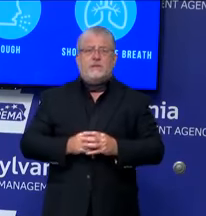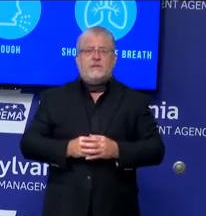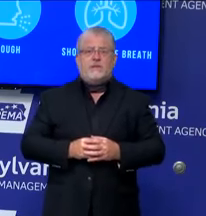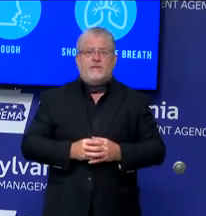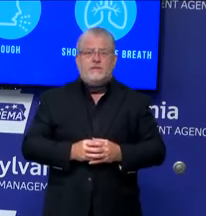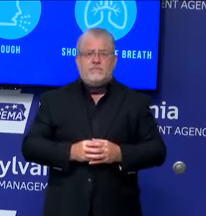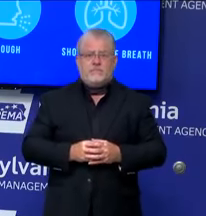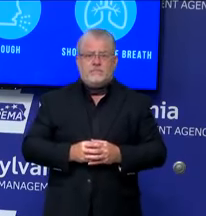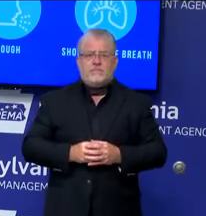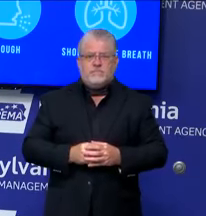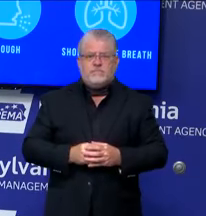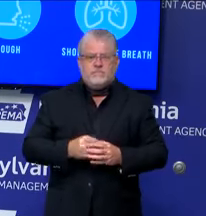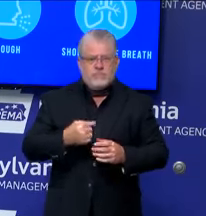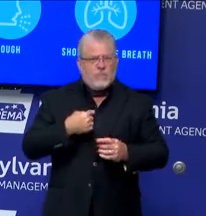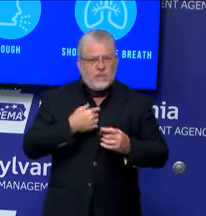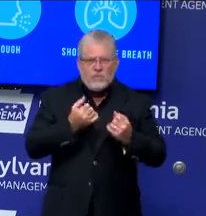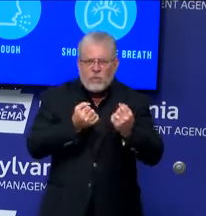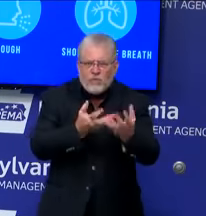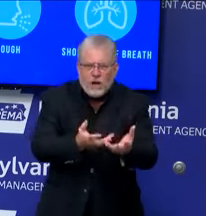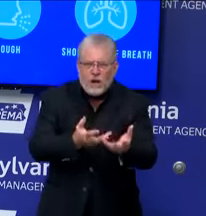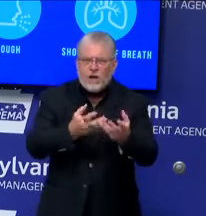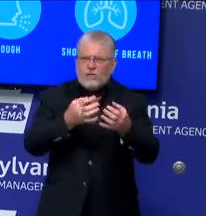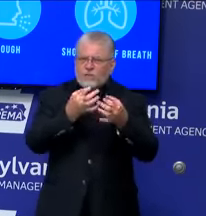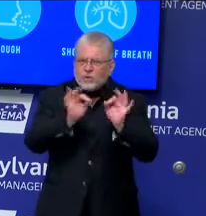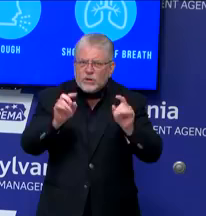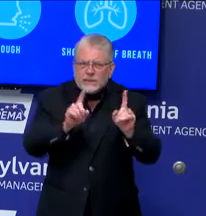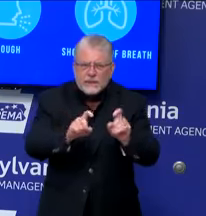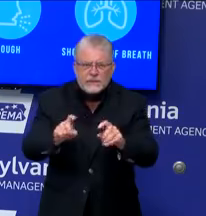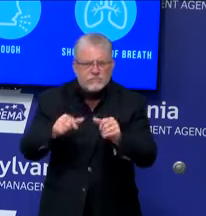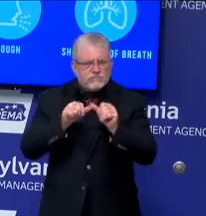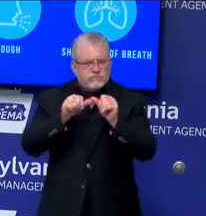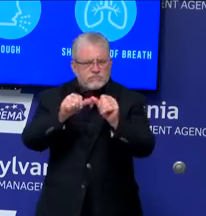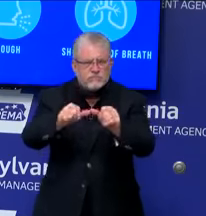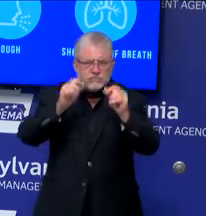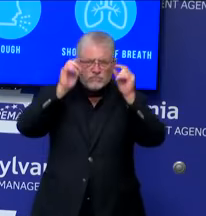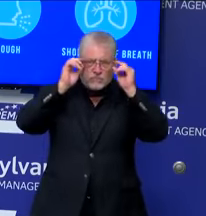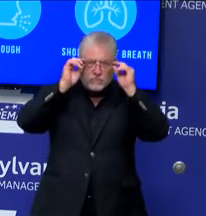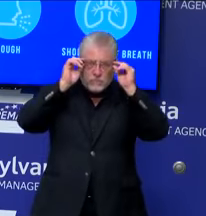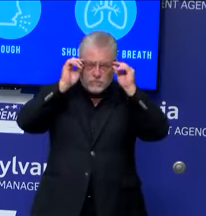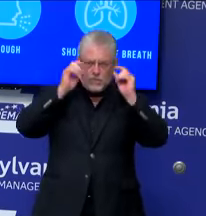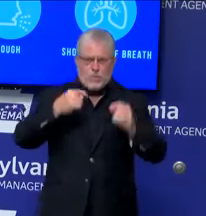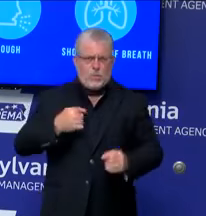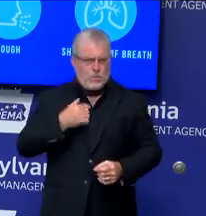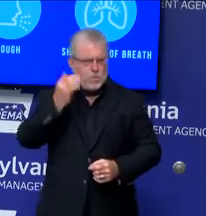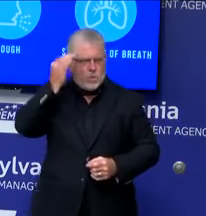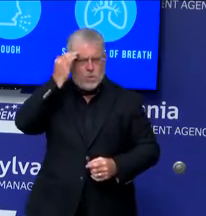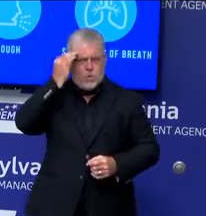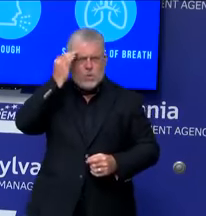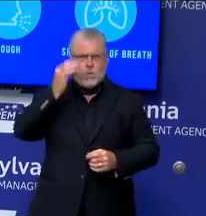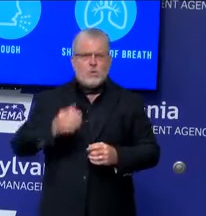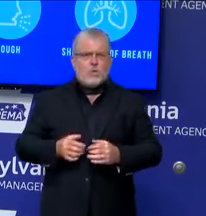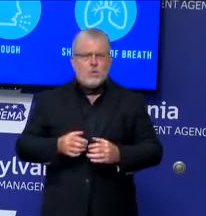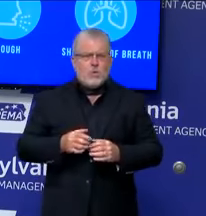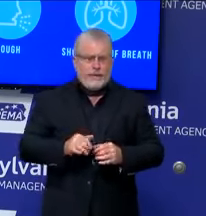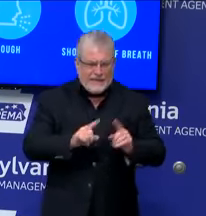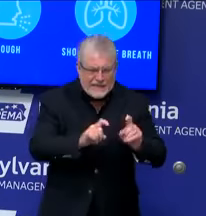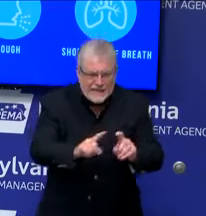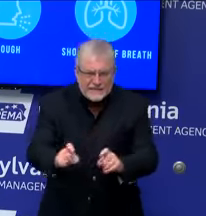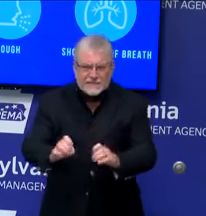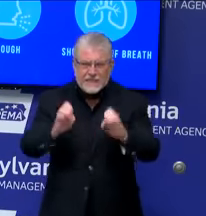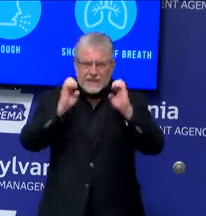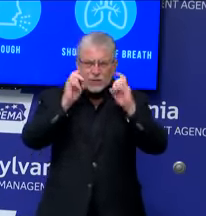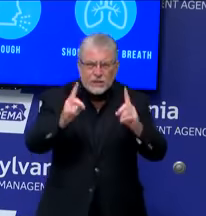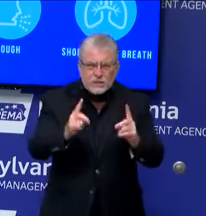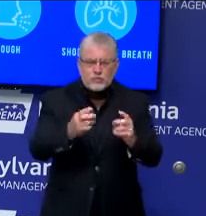cost. We know testing, education, and resources are essential components to ensure the